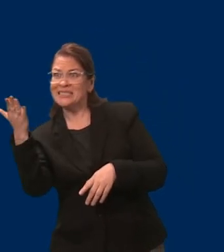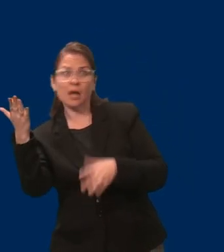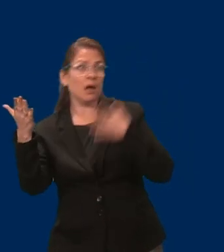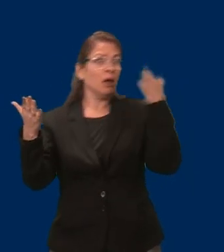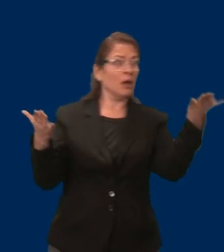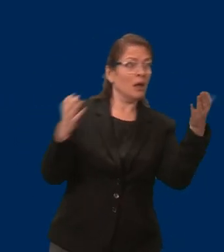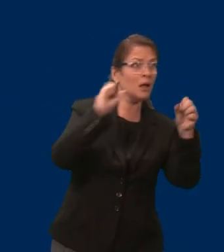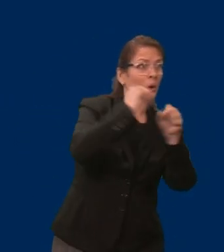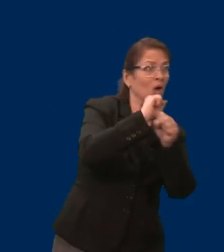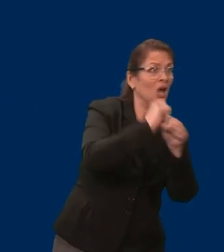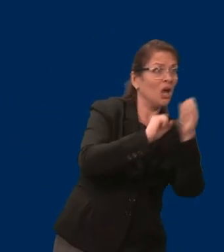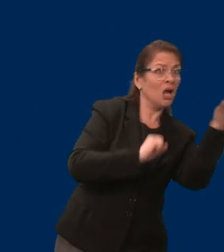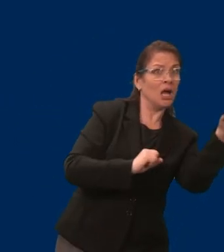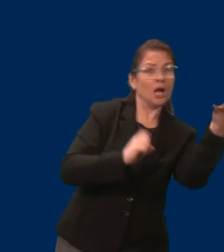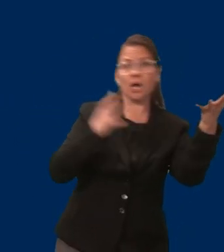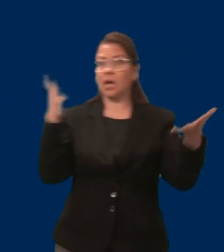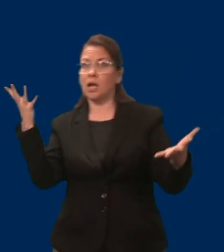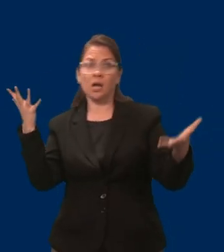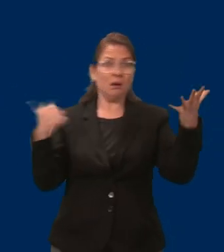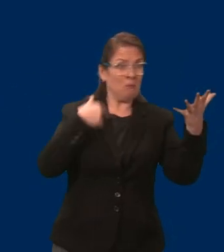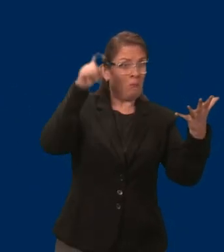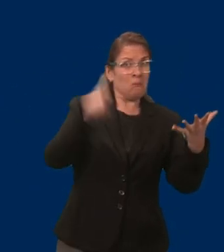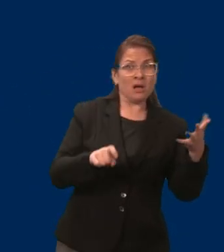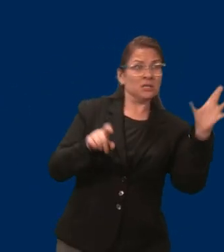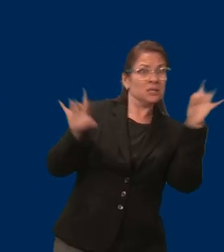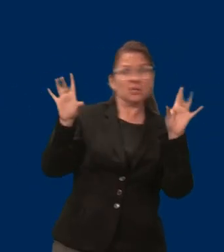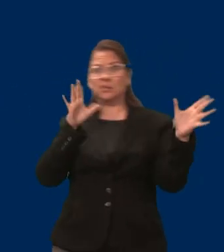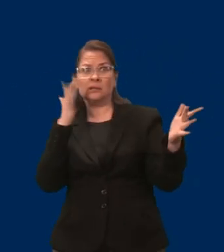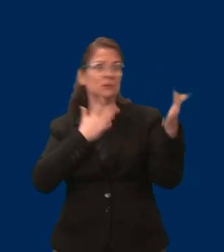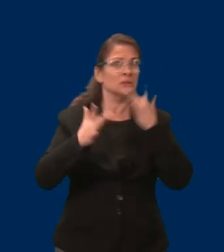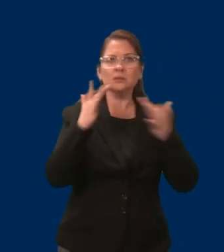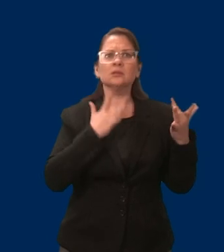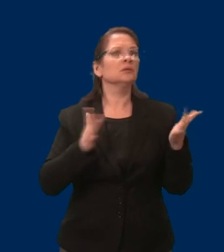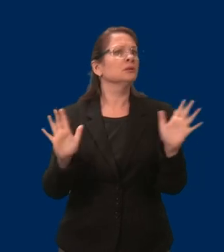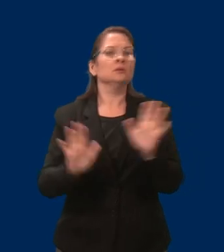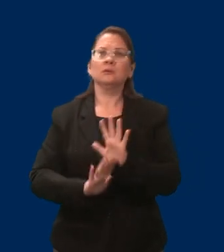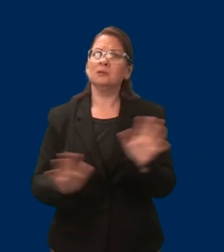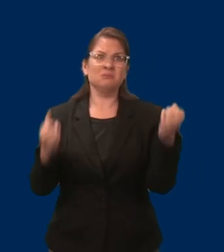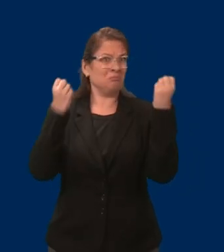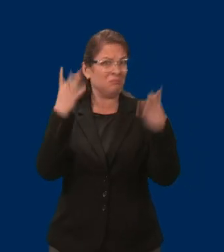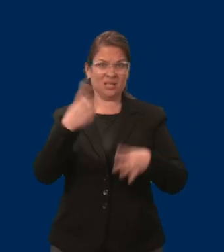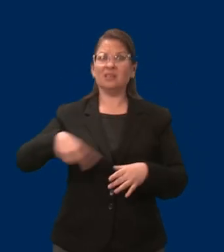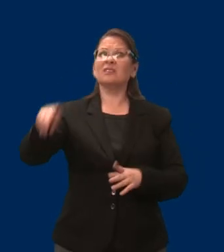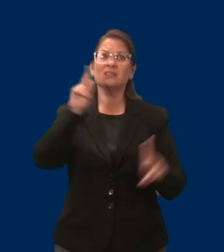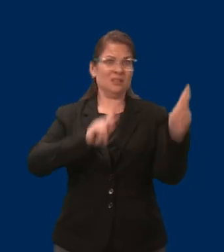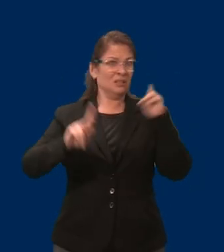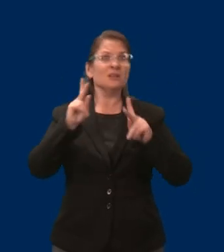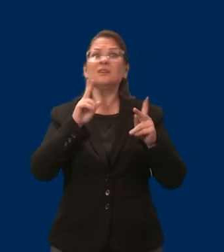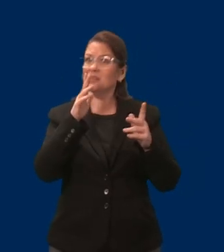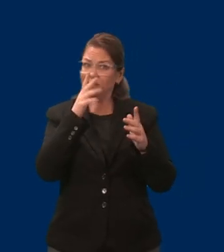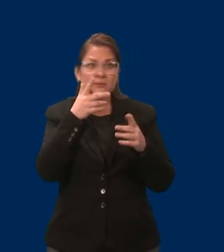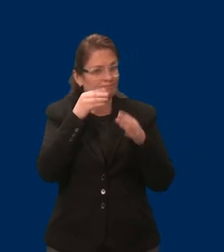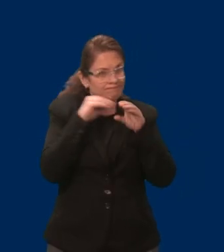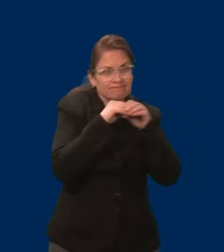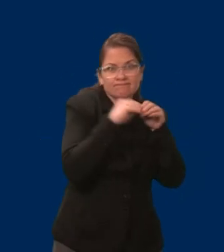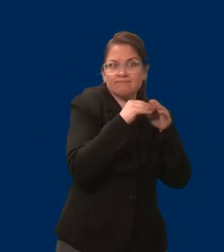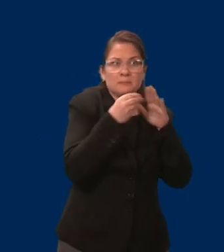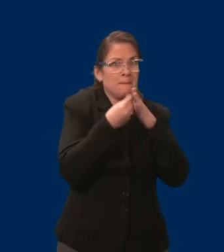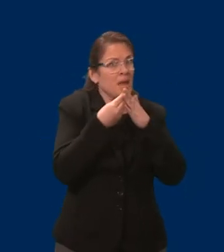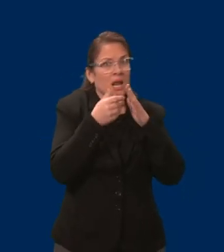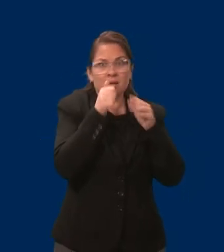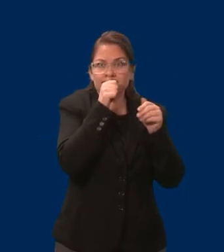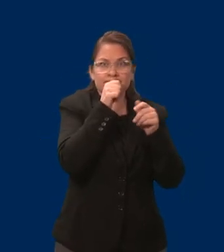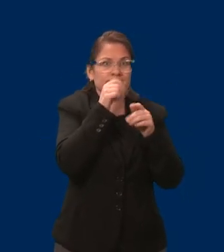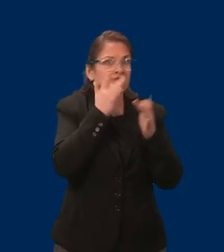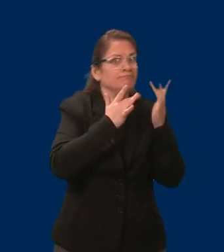A lot of us hide money that are successful. It's all legal,